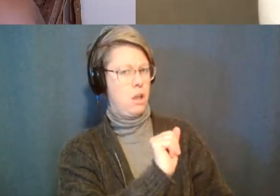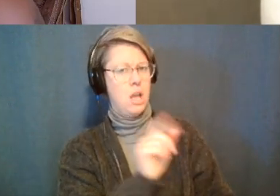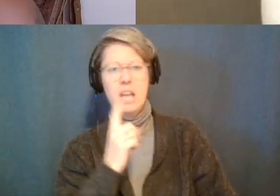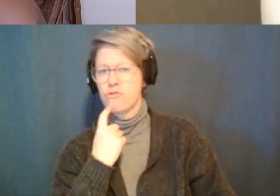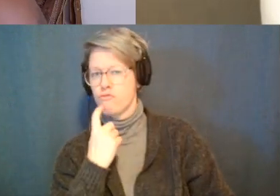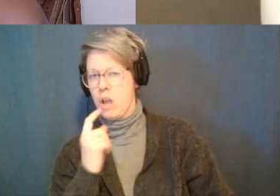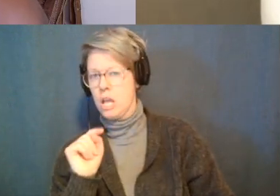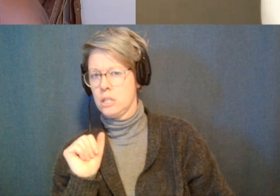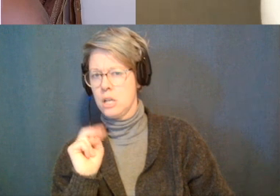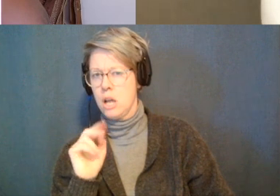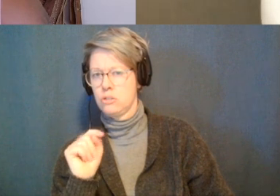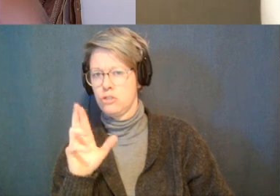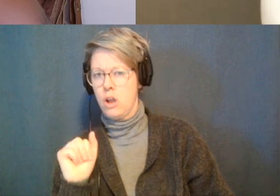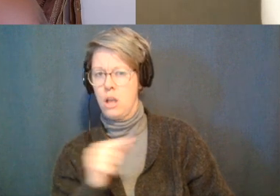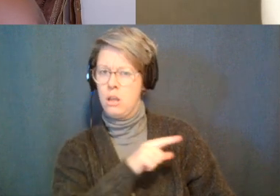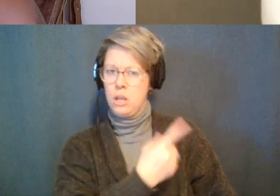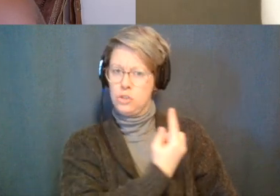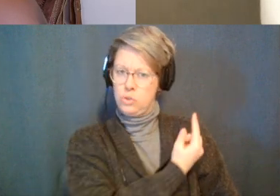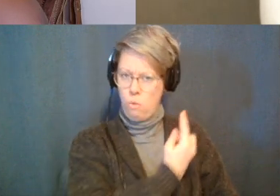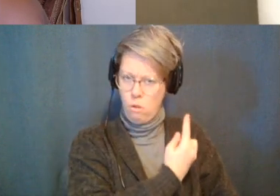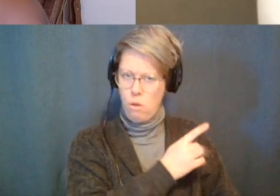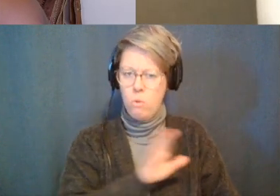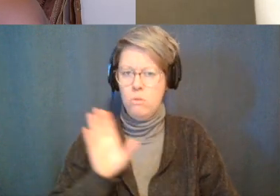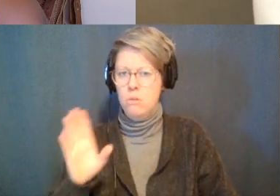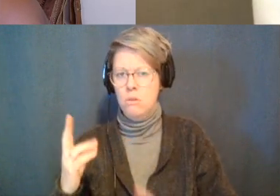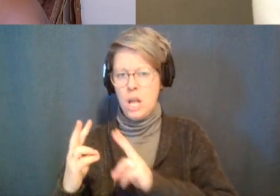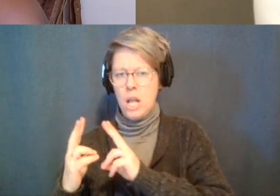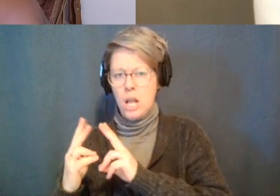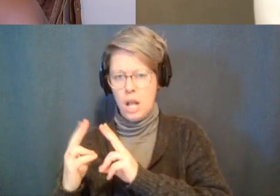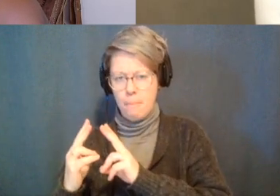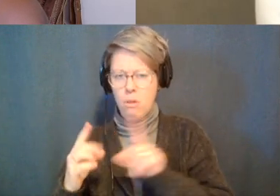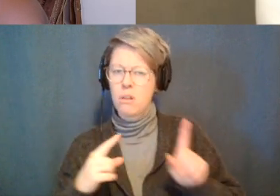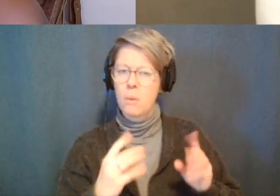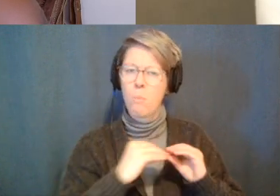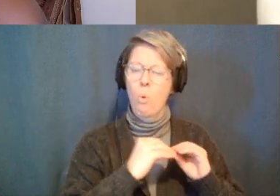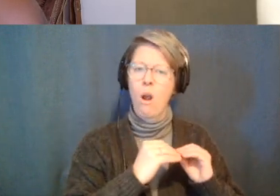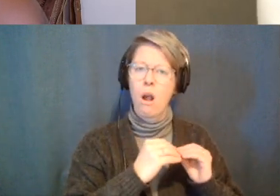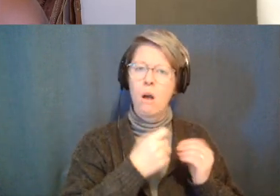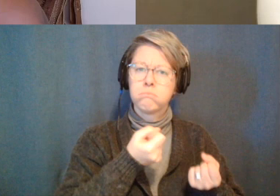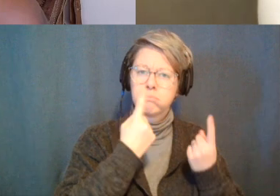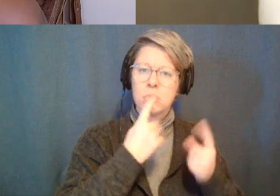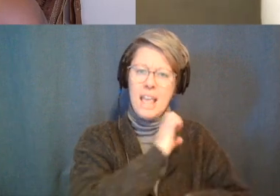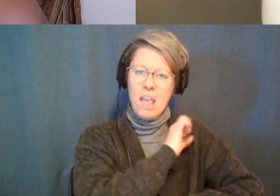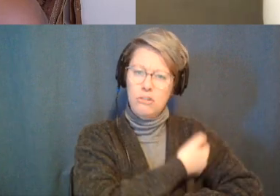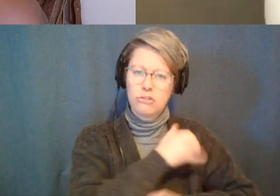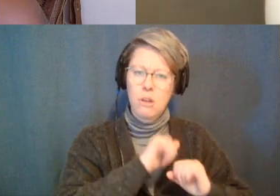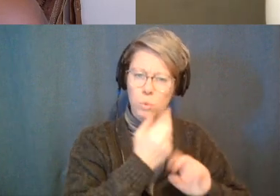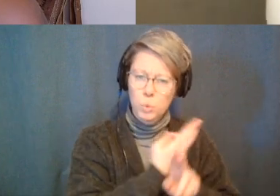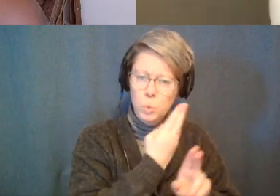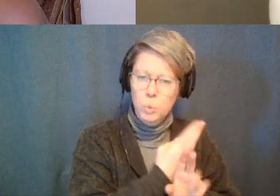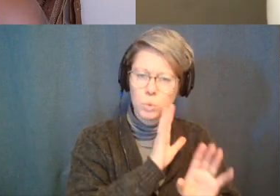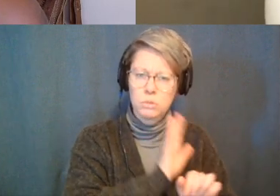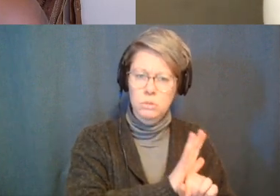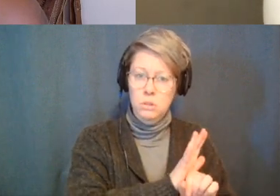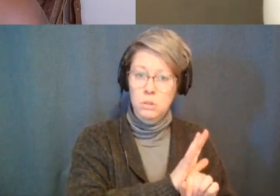solo individualistic um people understanding how to use that tantric energy which doesn't necessarily